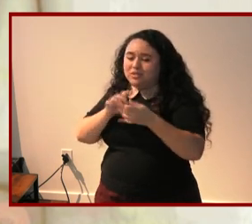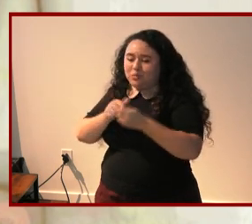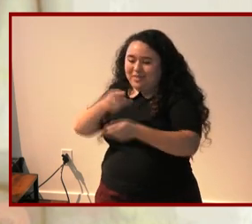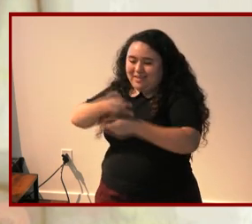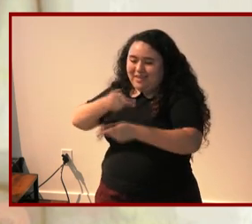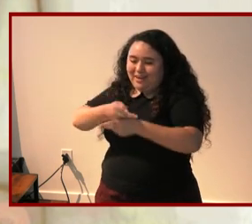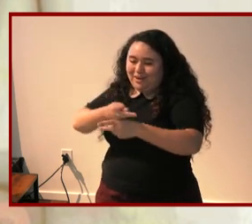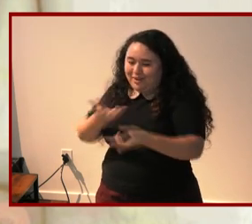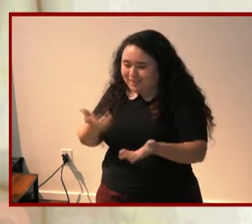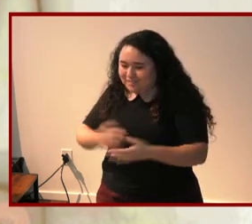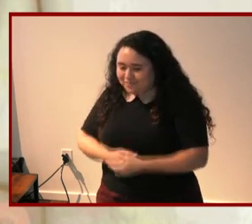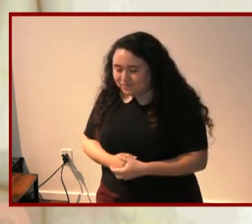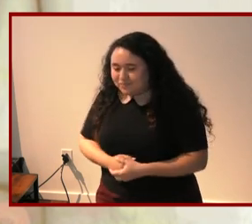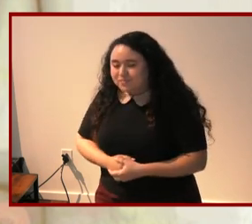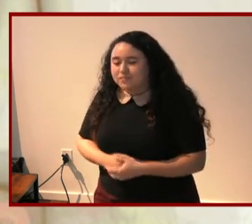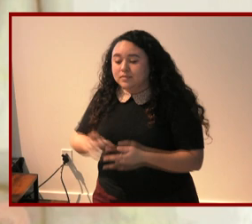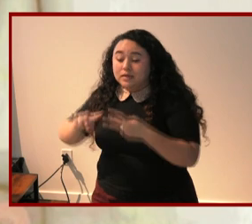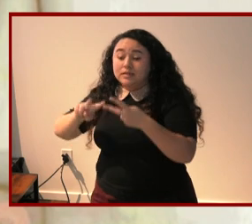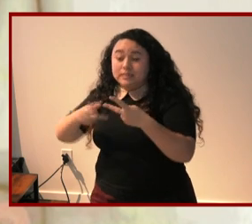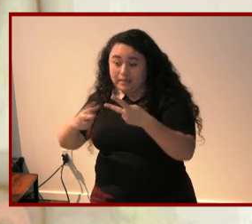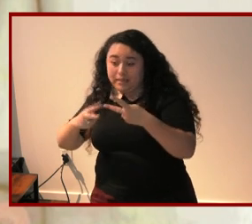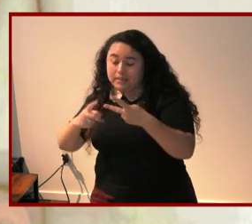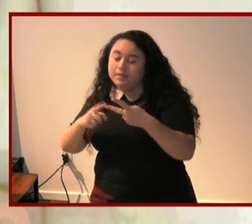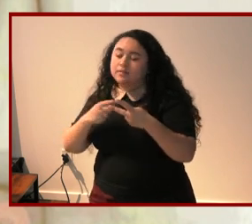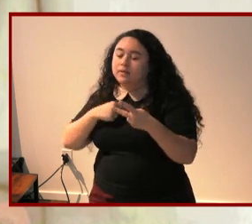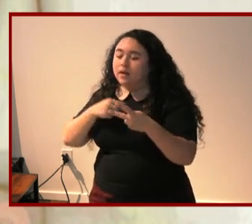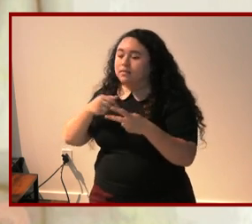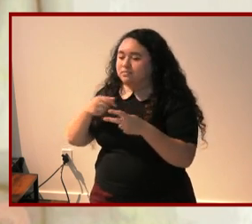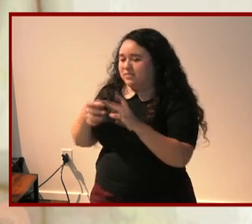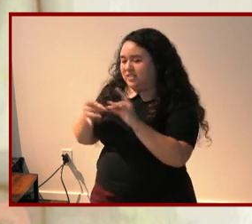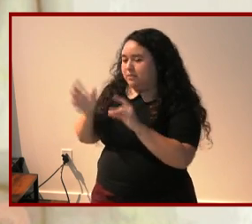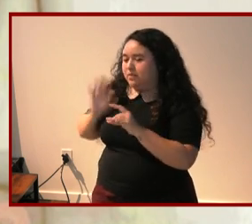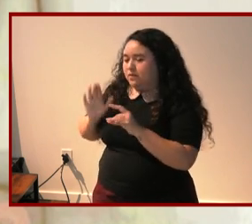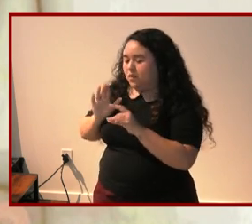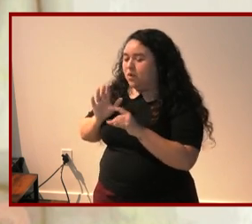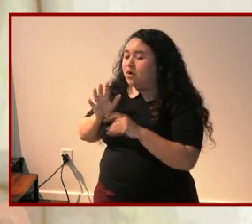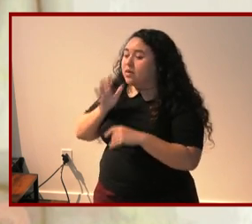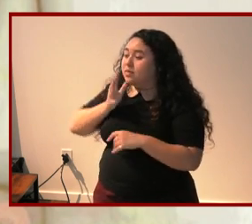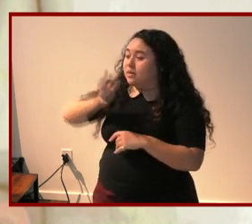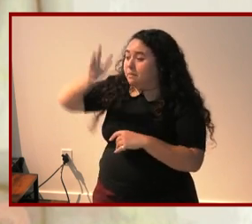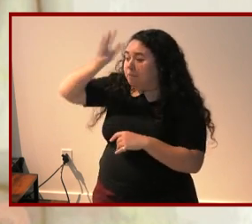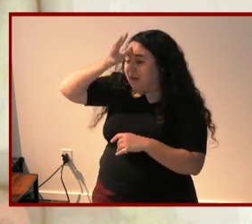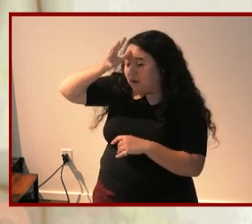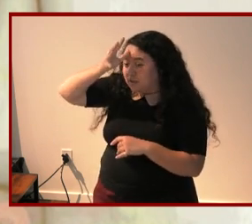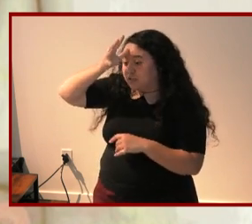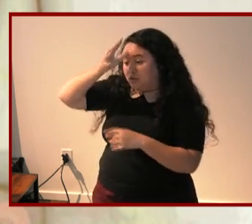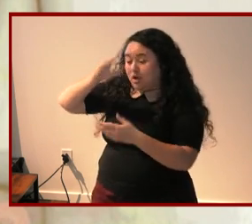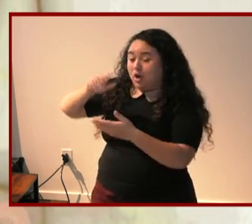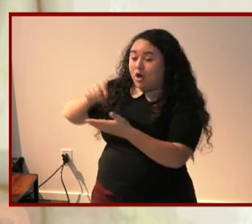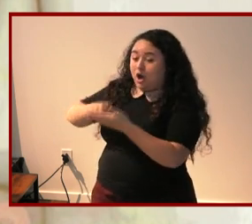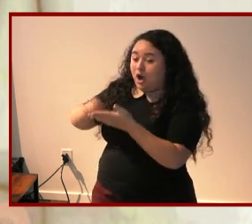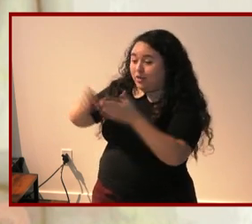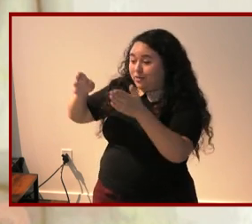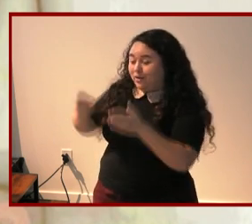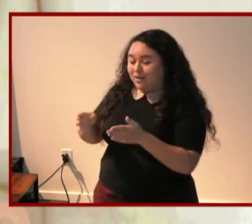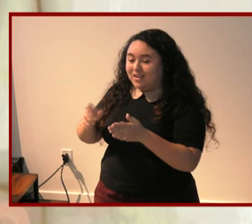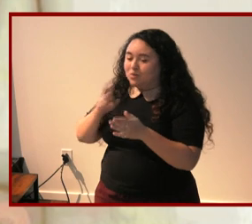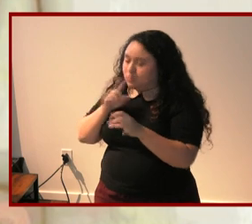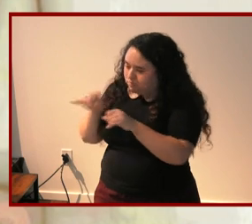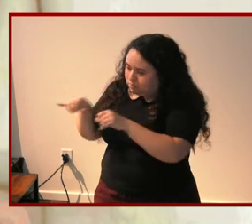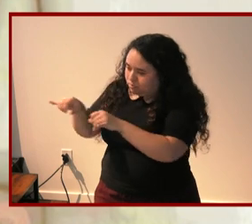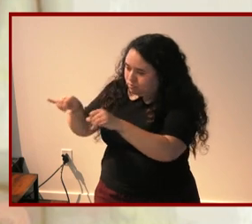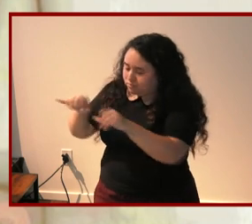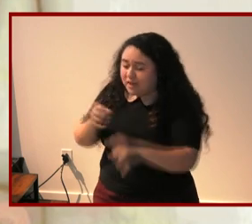second as i noted earlier the parental memoir author pool is profoundly homogenous there are two memoirs by